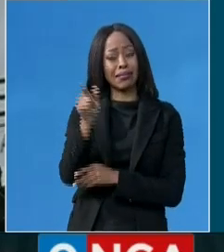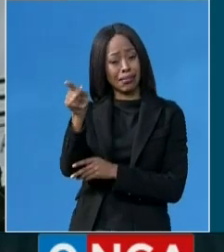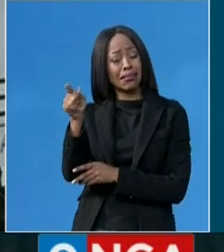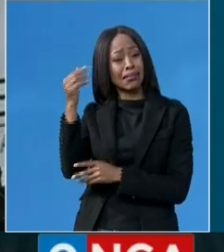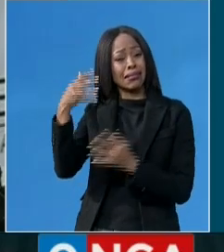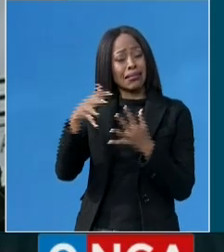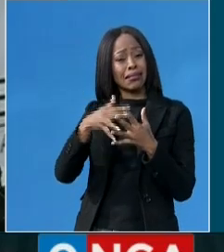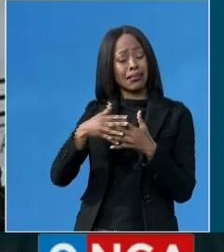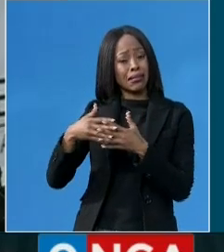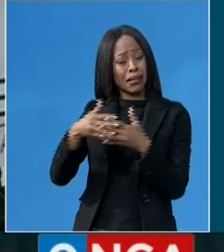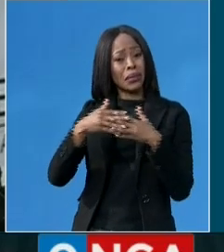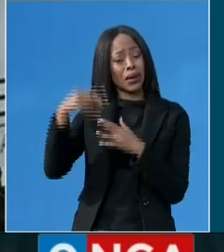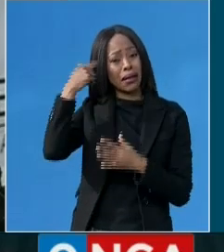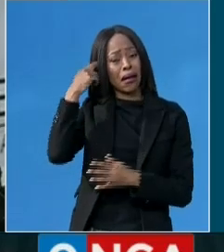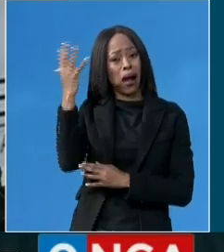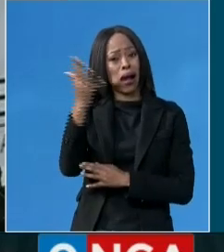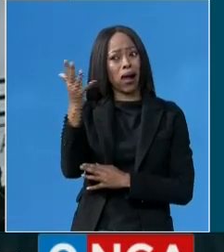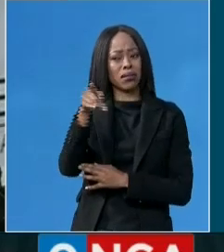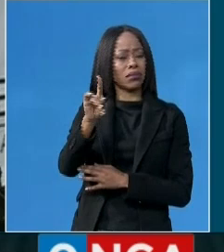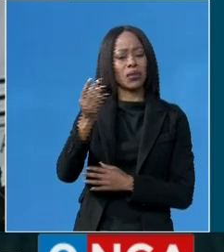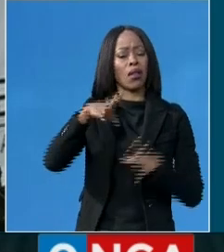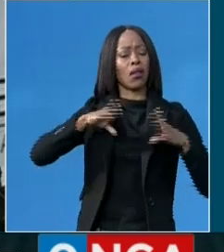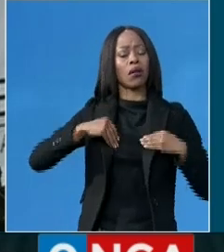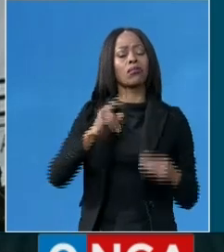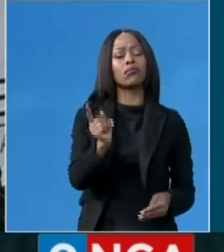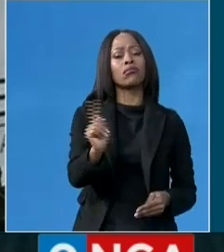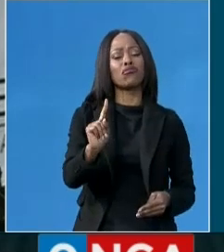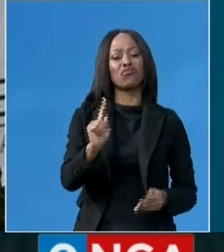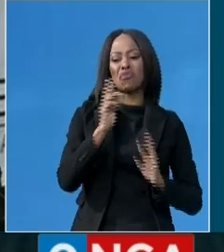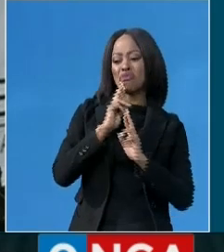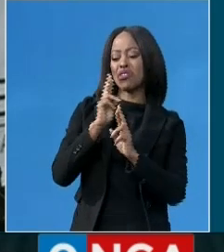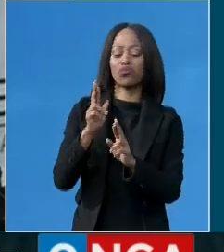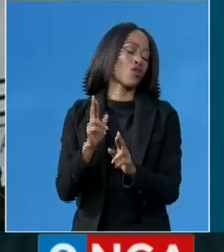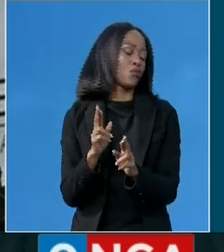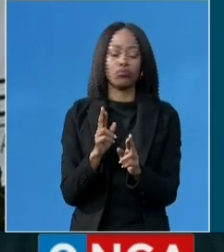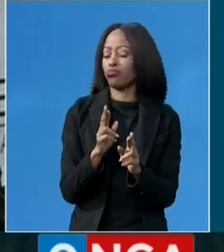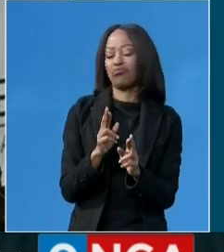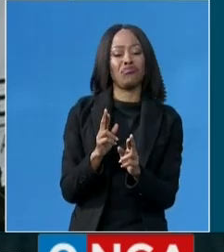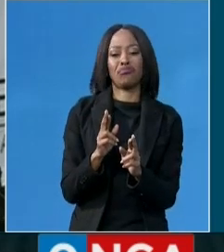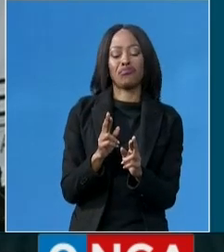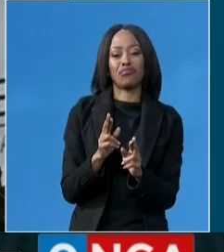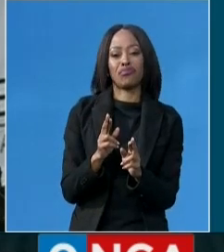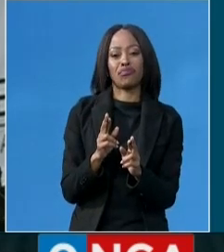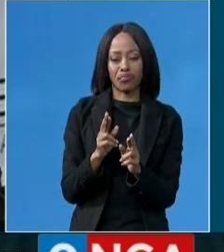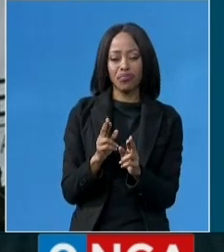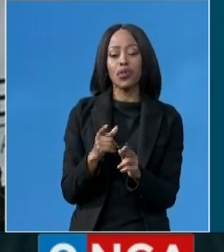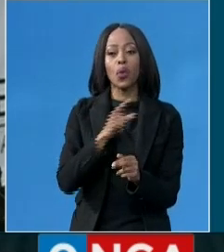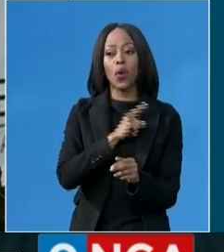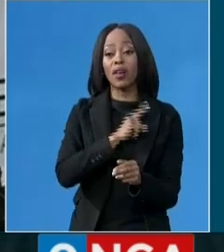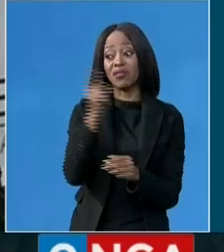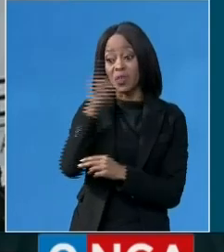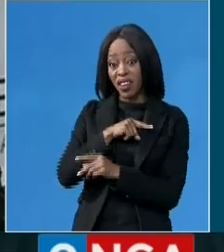and ordinarily should not be dignified with the response. But as Lenin explained, a lie